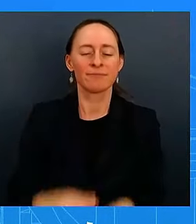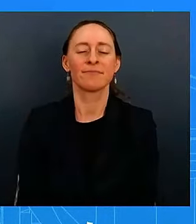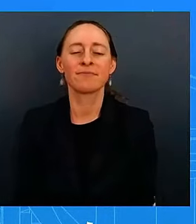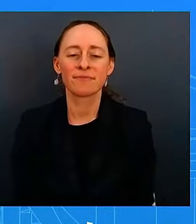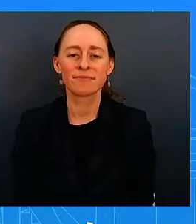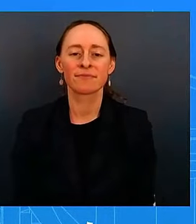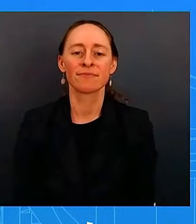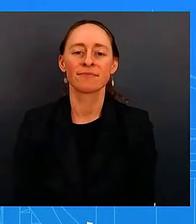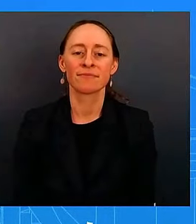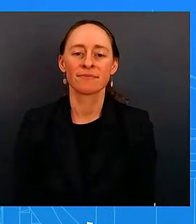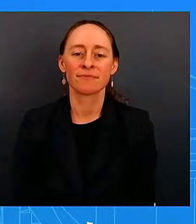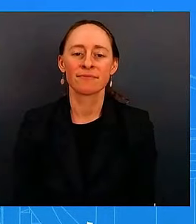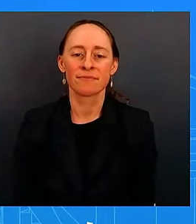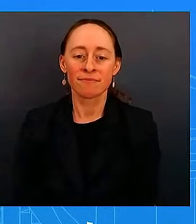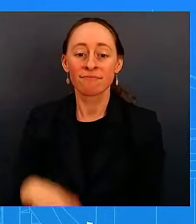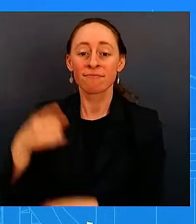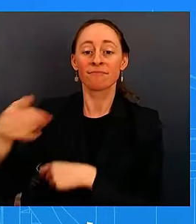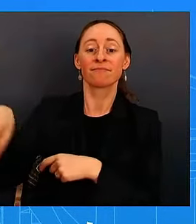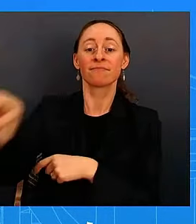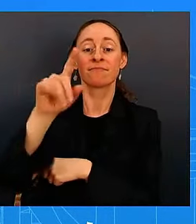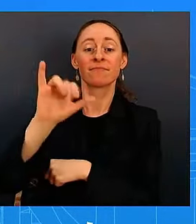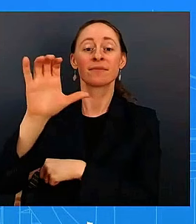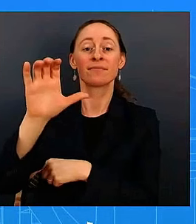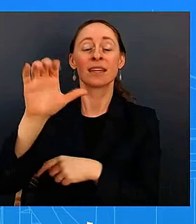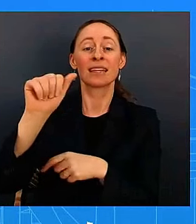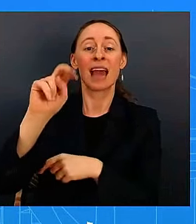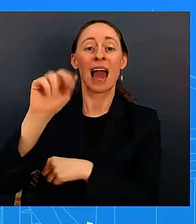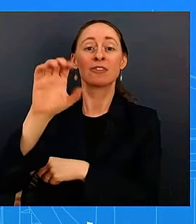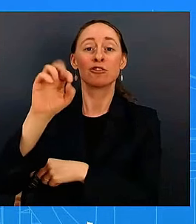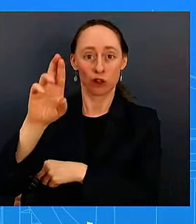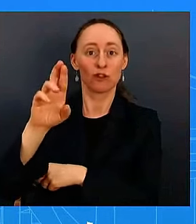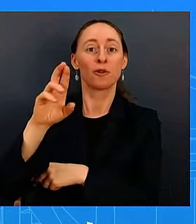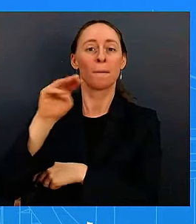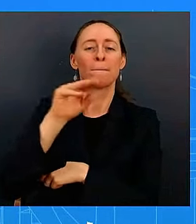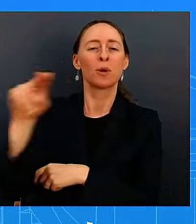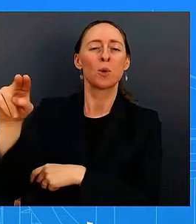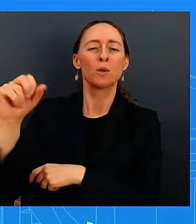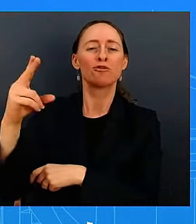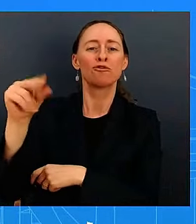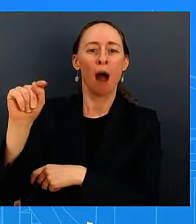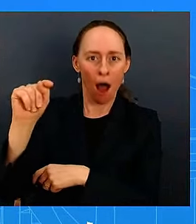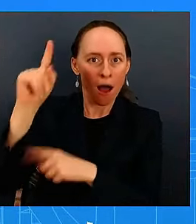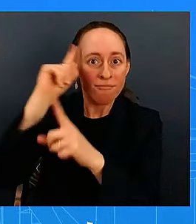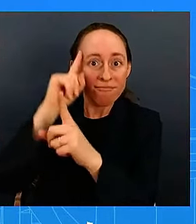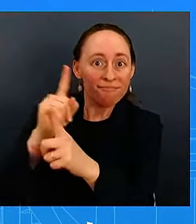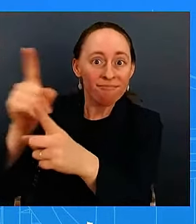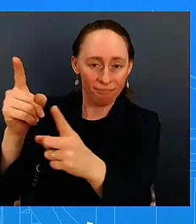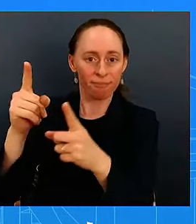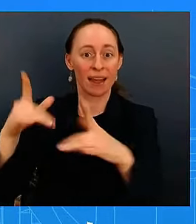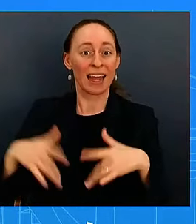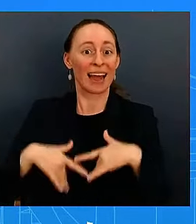see all of the leaders depart on saturday evening after their intimate leaders dinner uh in addition to these coverage